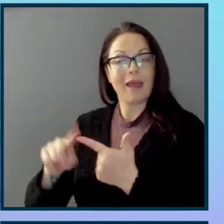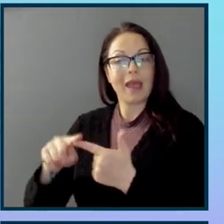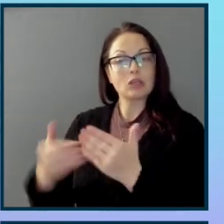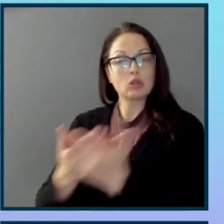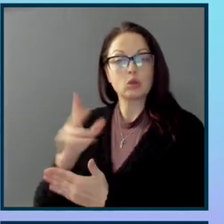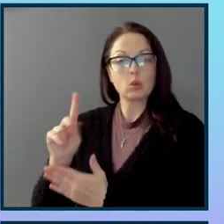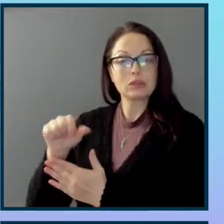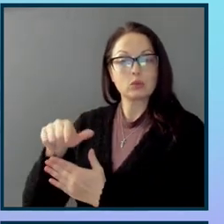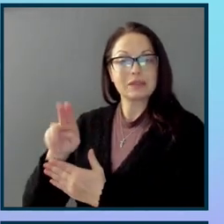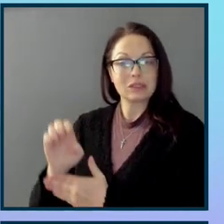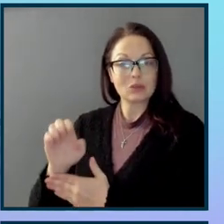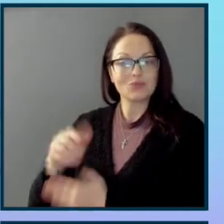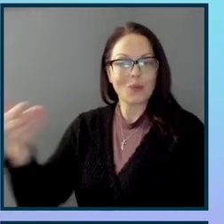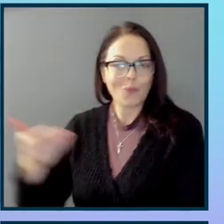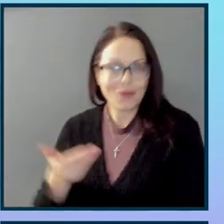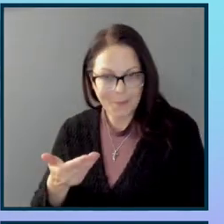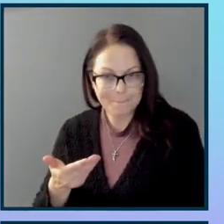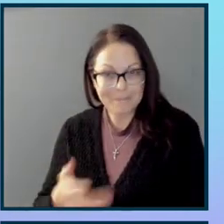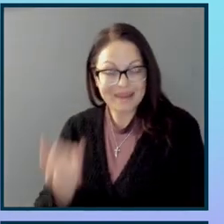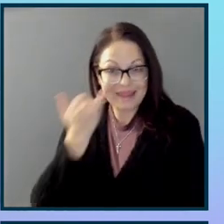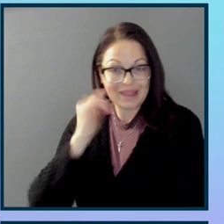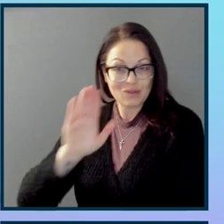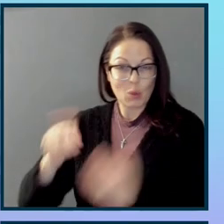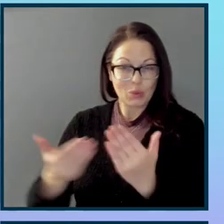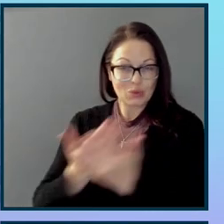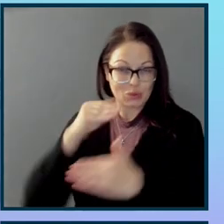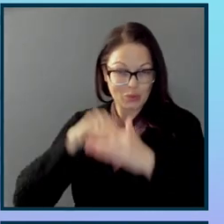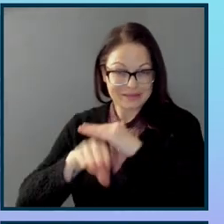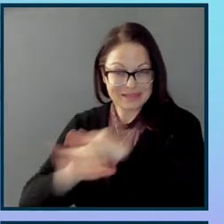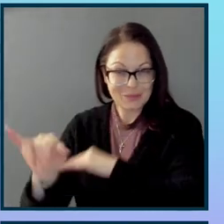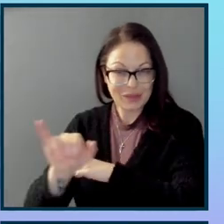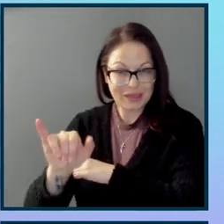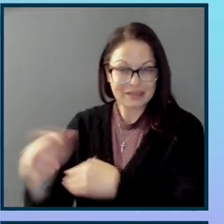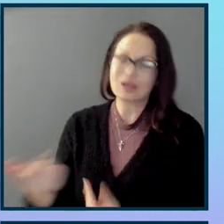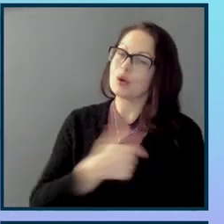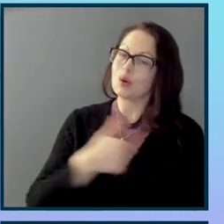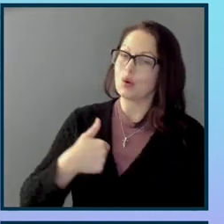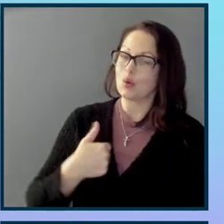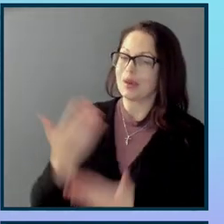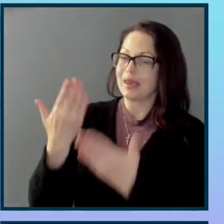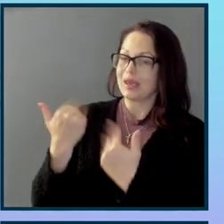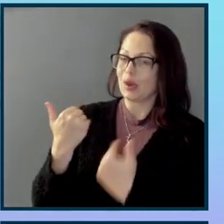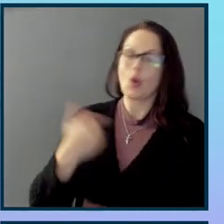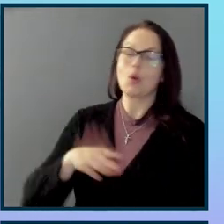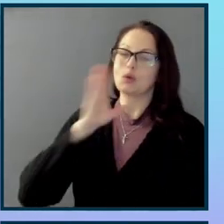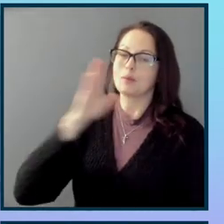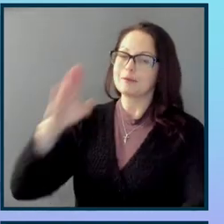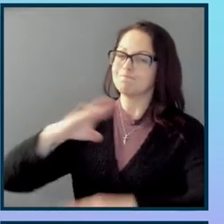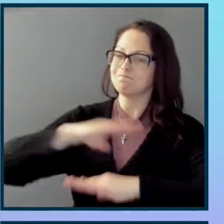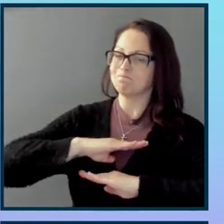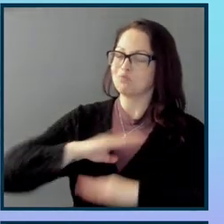Welcome. If you're new to accessibility too, we hope your journey will be as fulfilling as it has been for us.